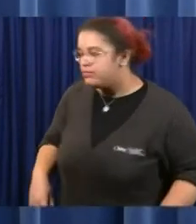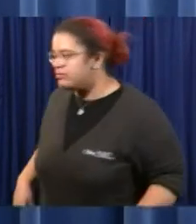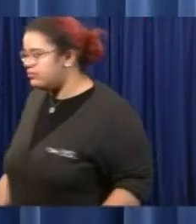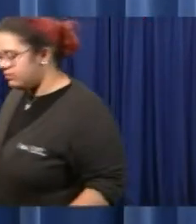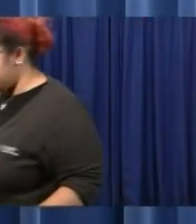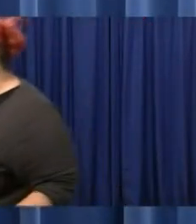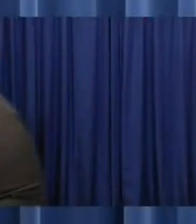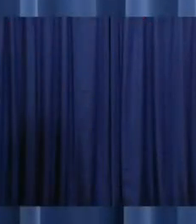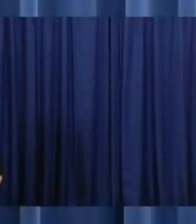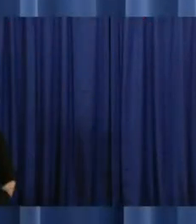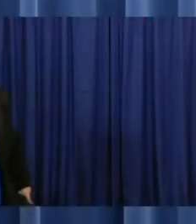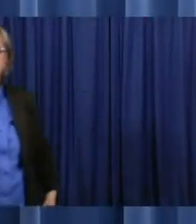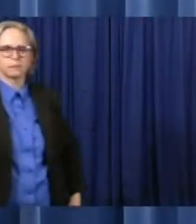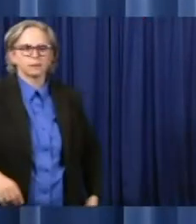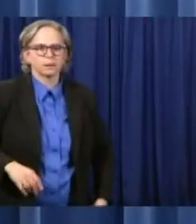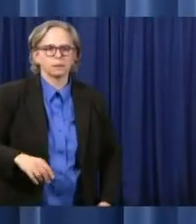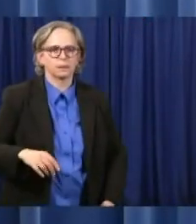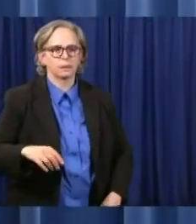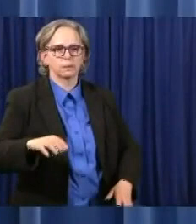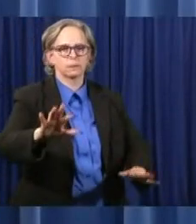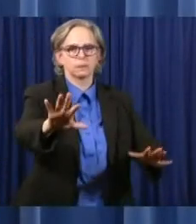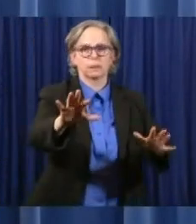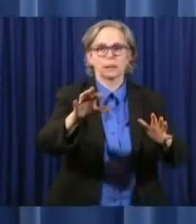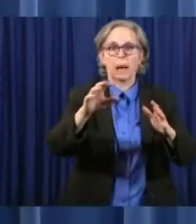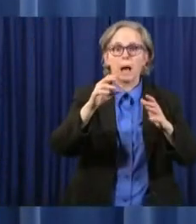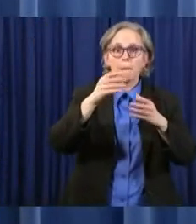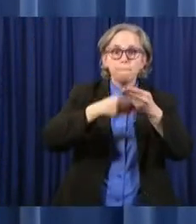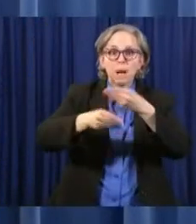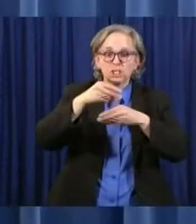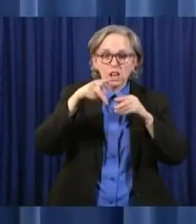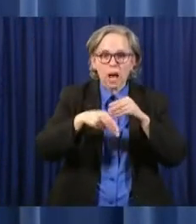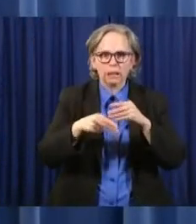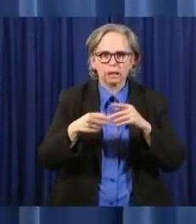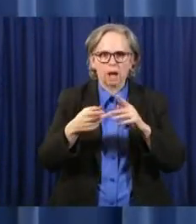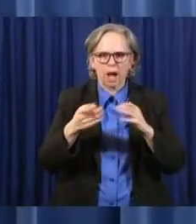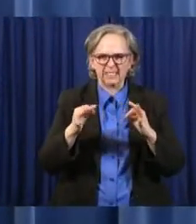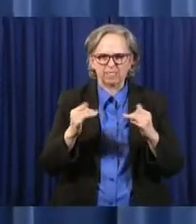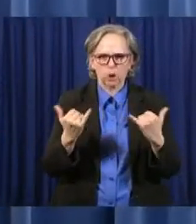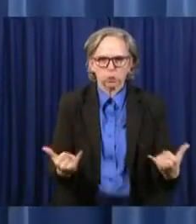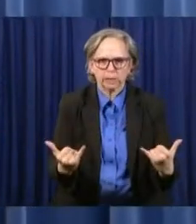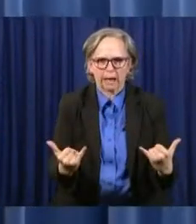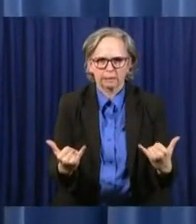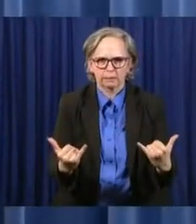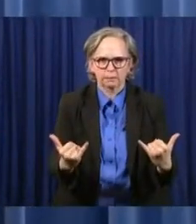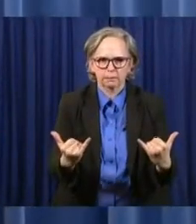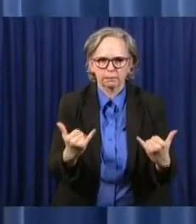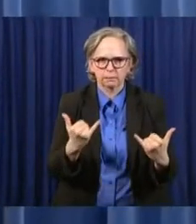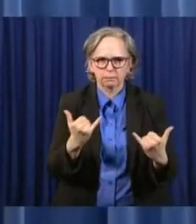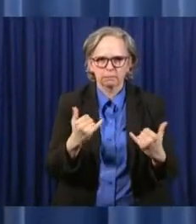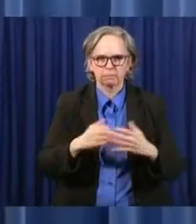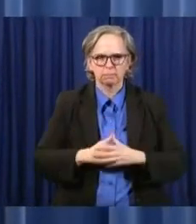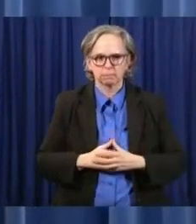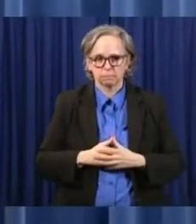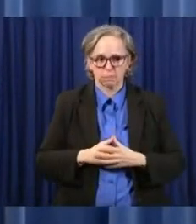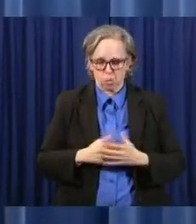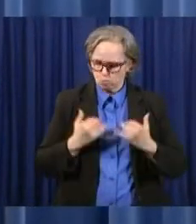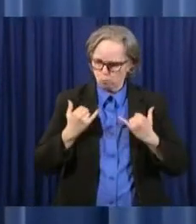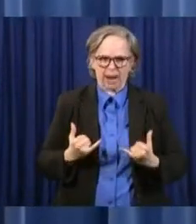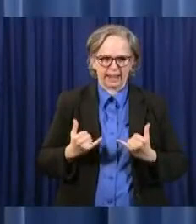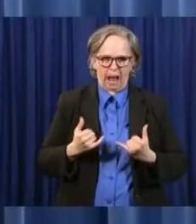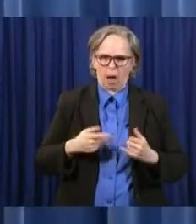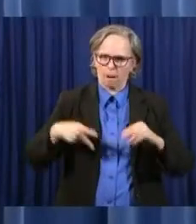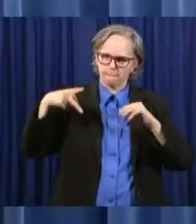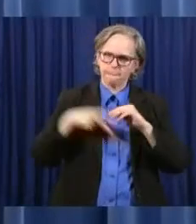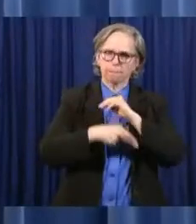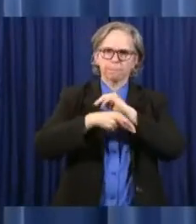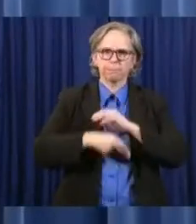Well, take effect immediately. You know, we're going to obviously go from right now putting these cuts into effect and starting